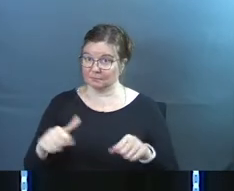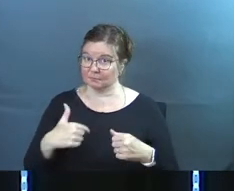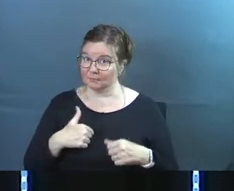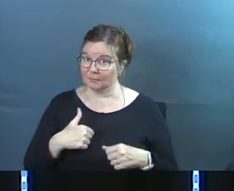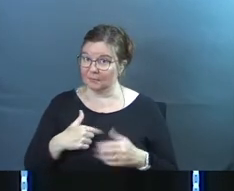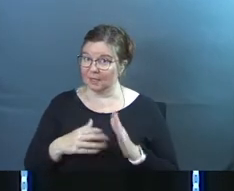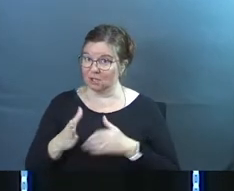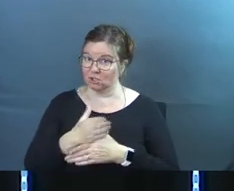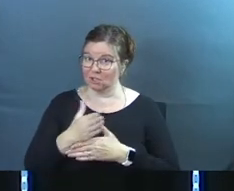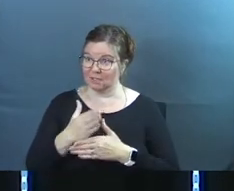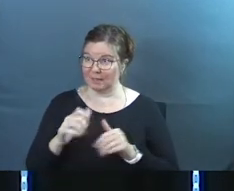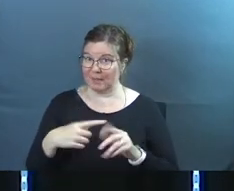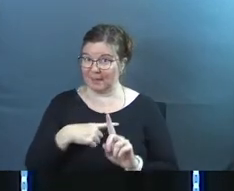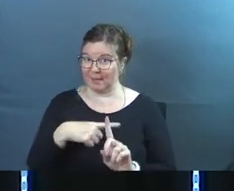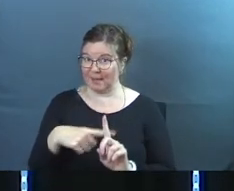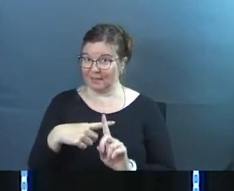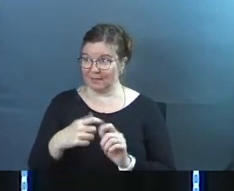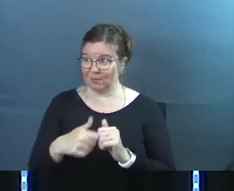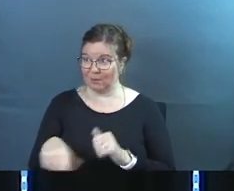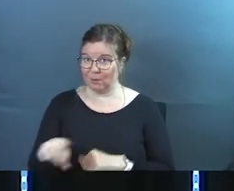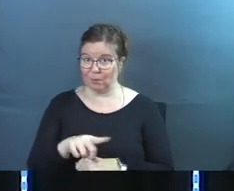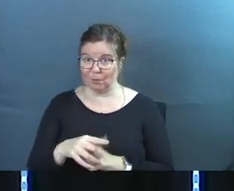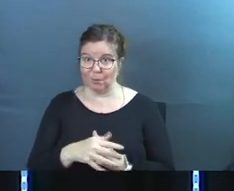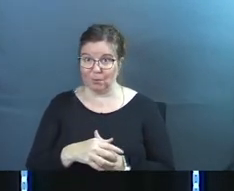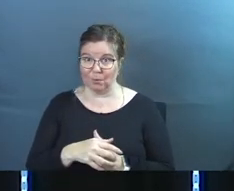share something positive with you